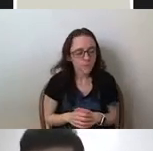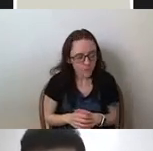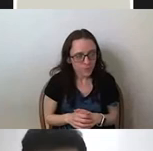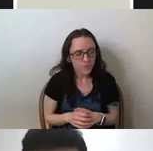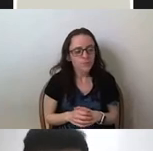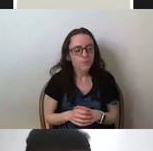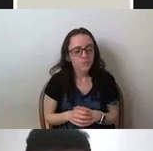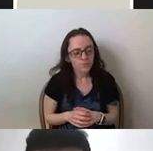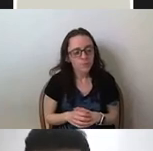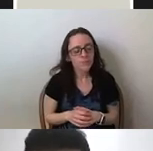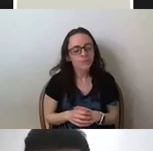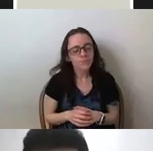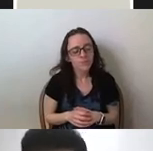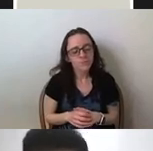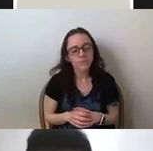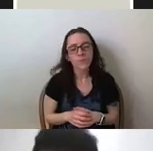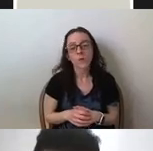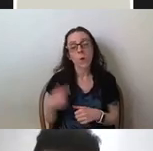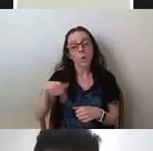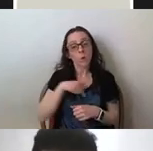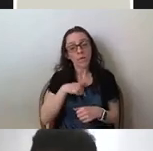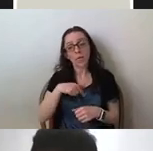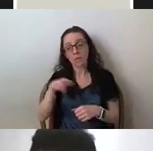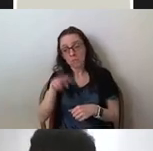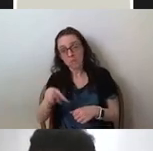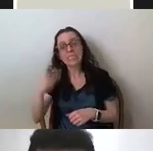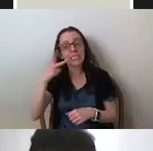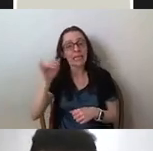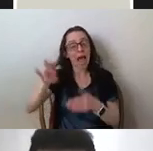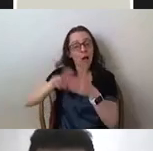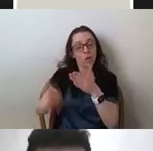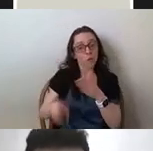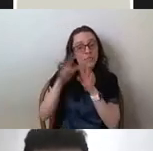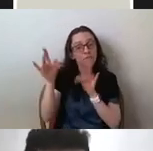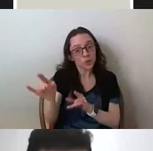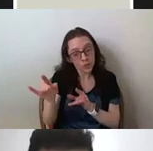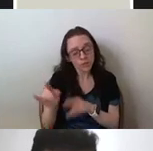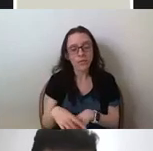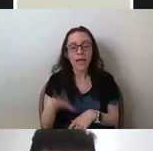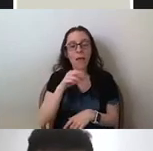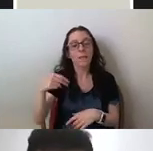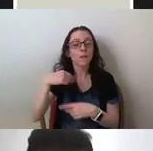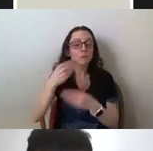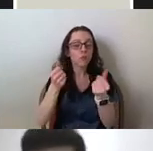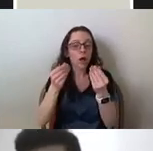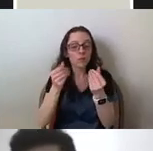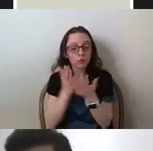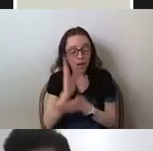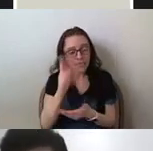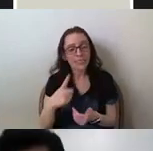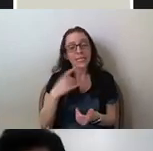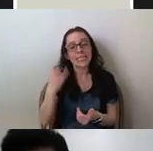um, you know, the, the outcome was efficient on the whole, um, the Coase theorem sort of property rights formulation is that in the presence of a negative externality,